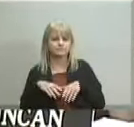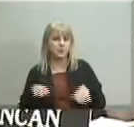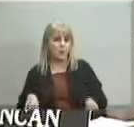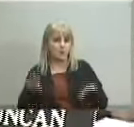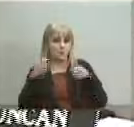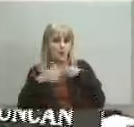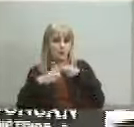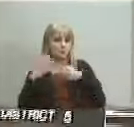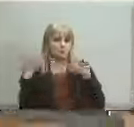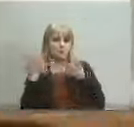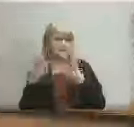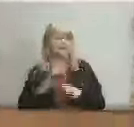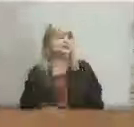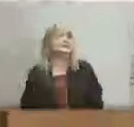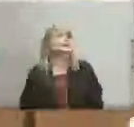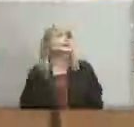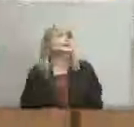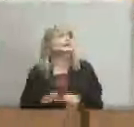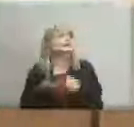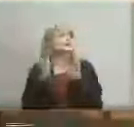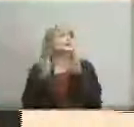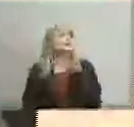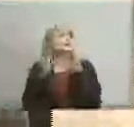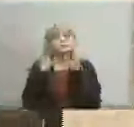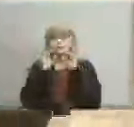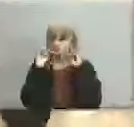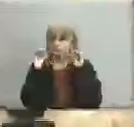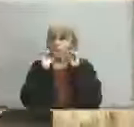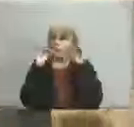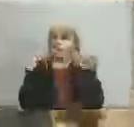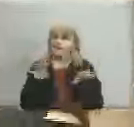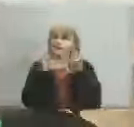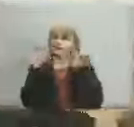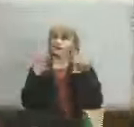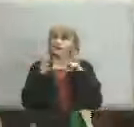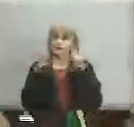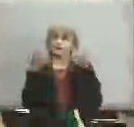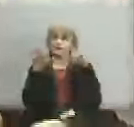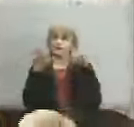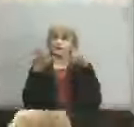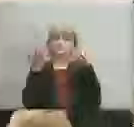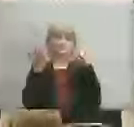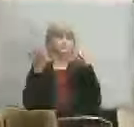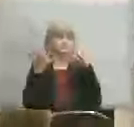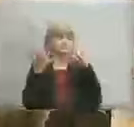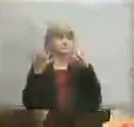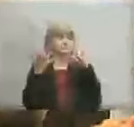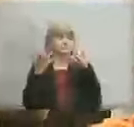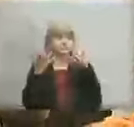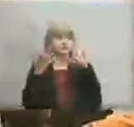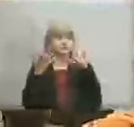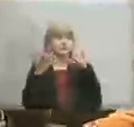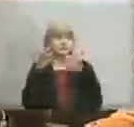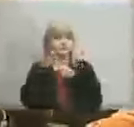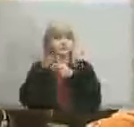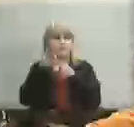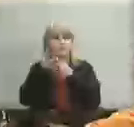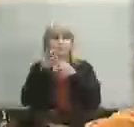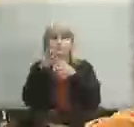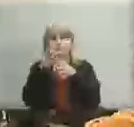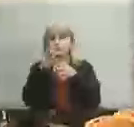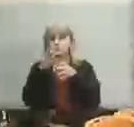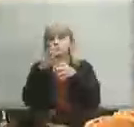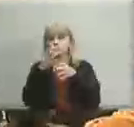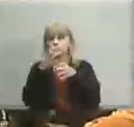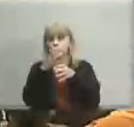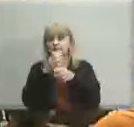so there is no action um to be taken on this but we just need to vote to receive a review of the draft agenda which we just have